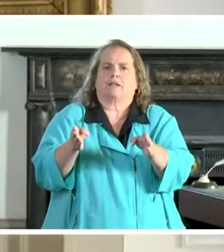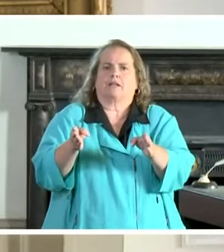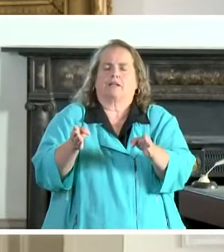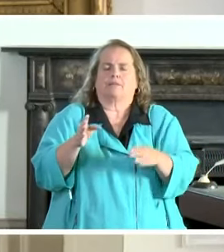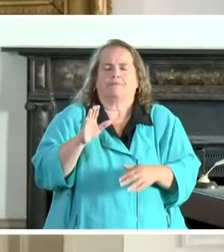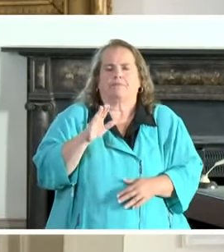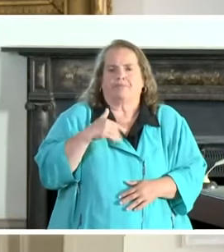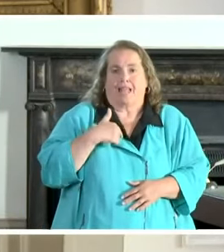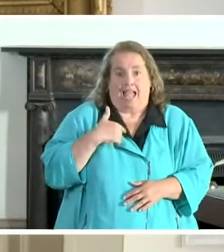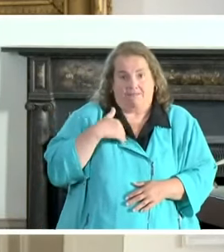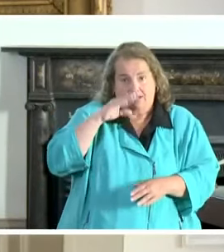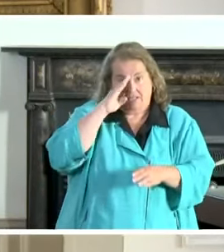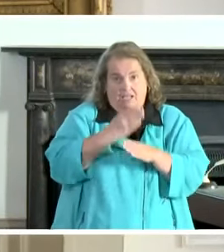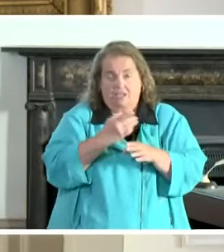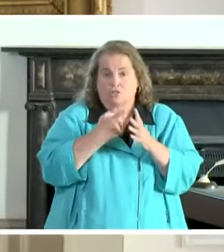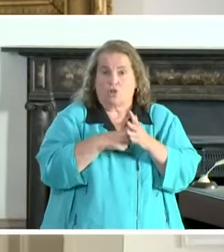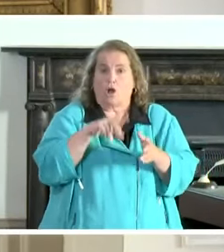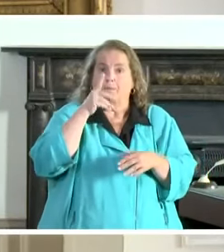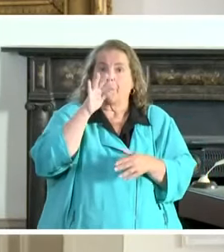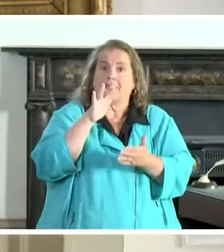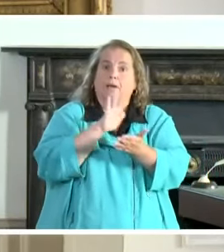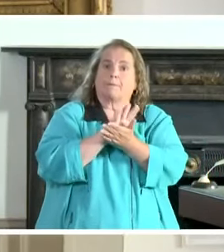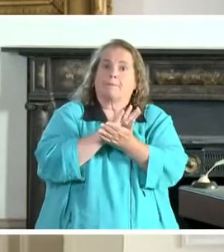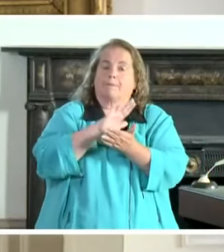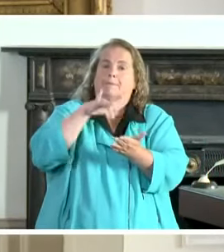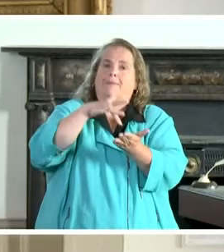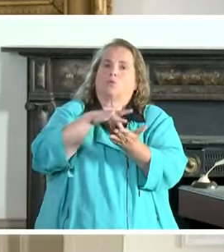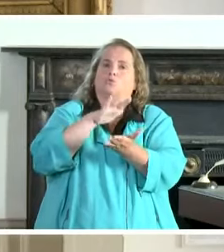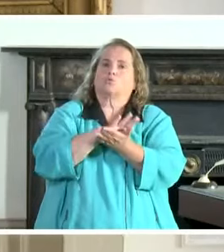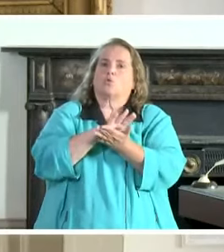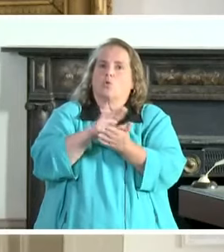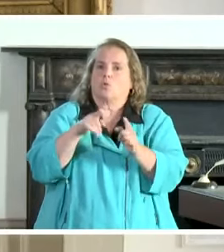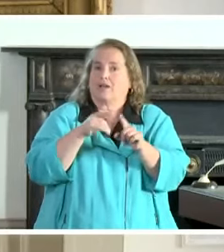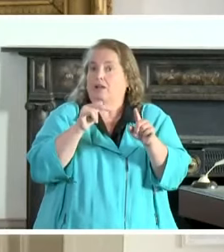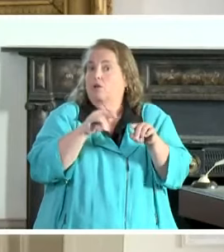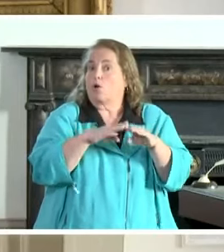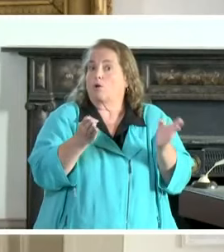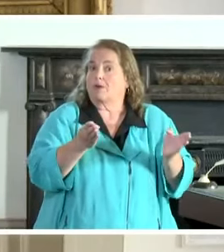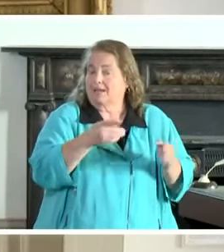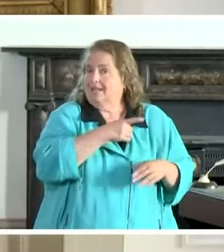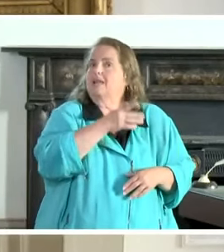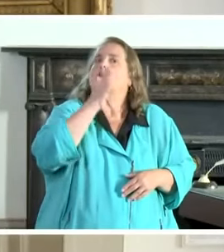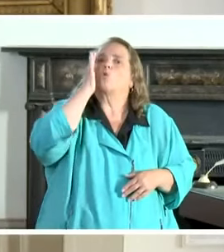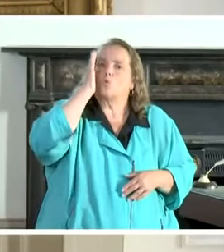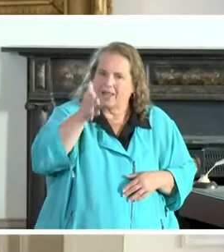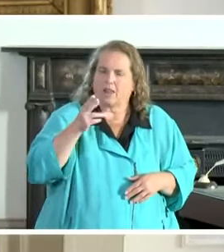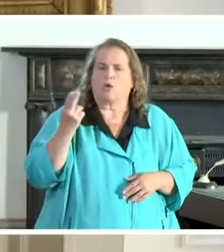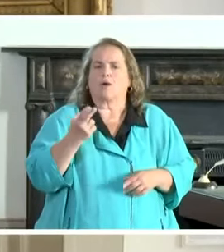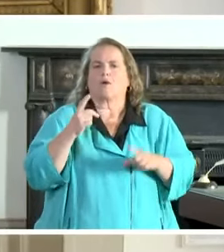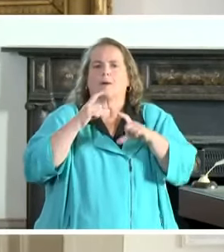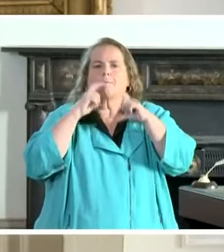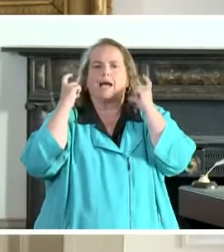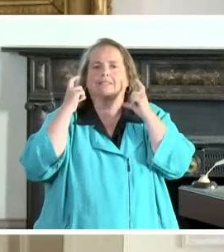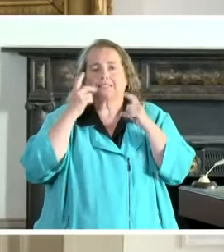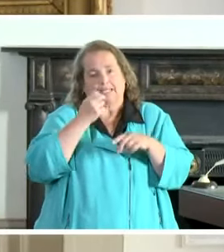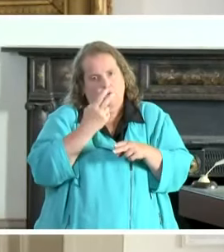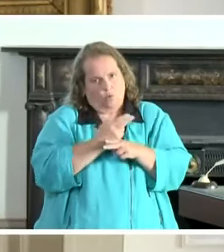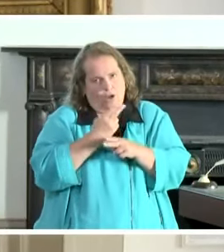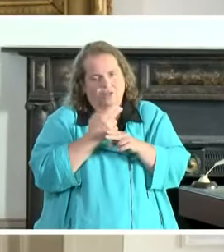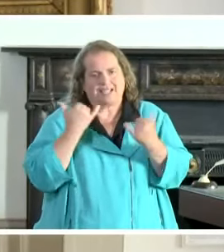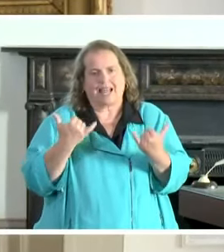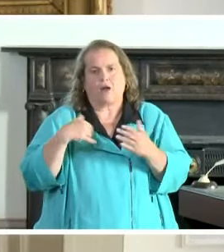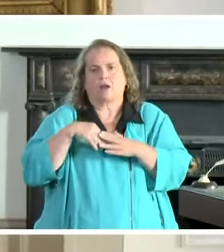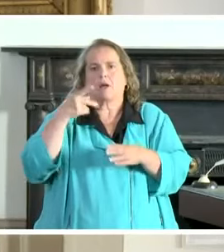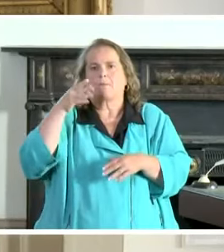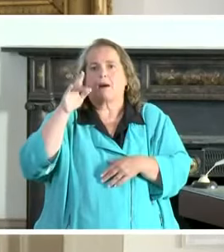listen, I've got a son that's going to start a public middle school when it opens. He's going to be wearing one of these. He wears them when he goes out in public right now,